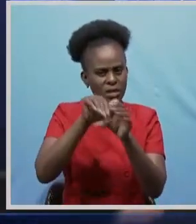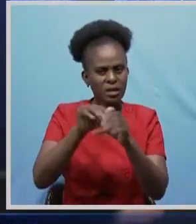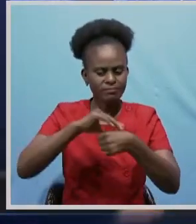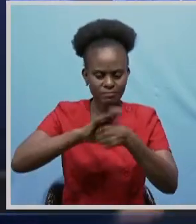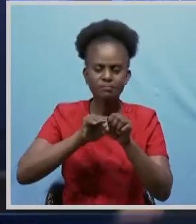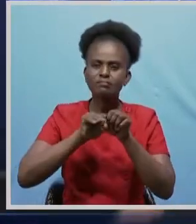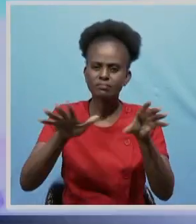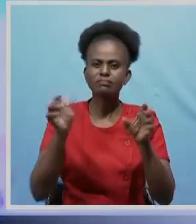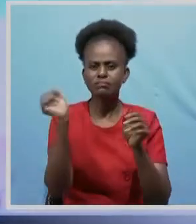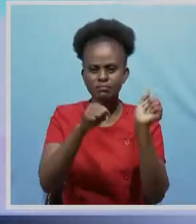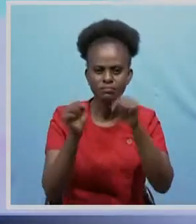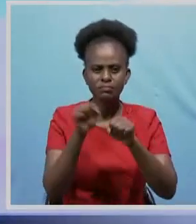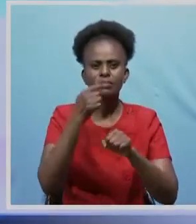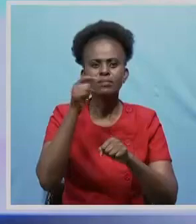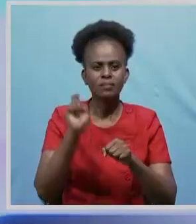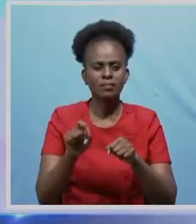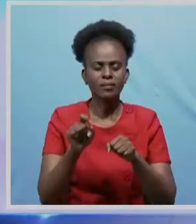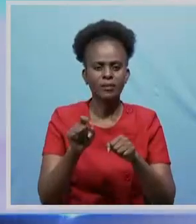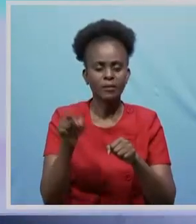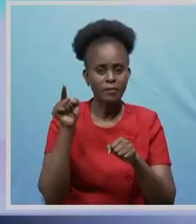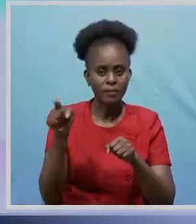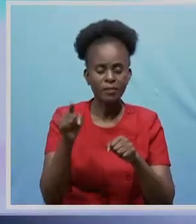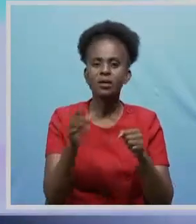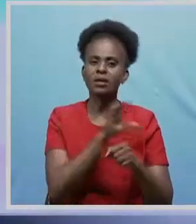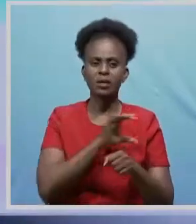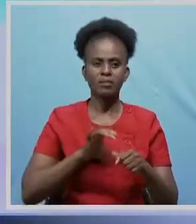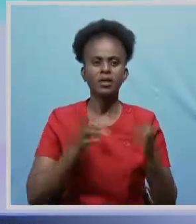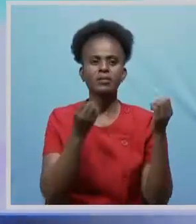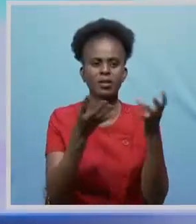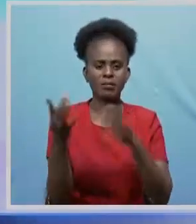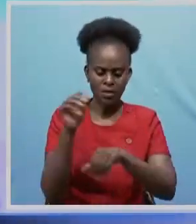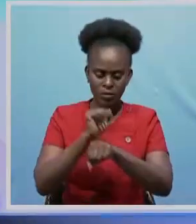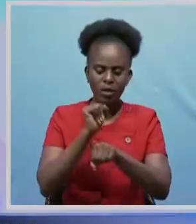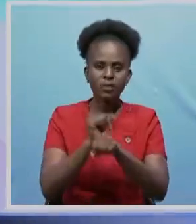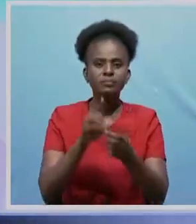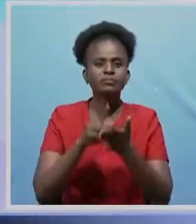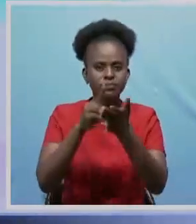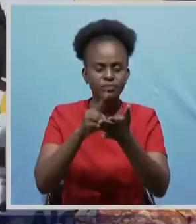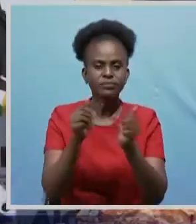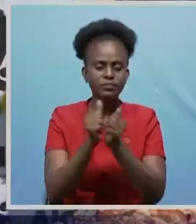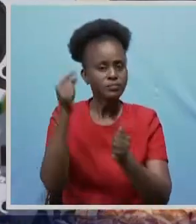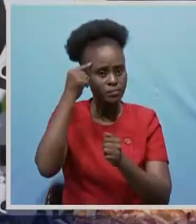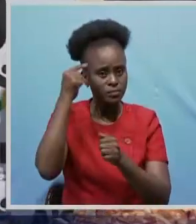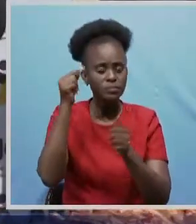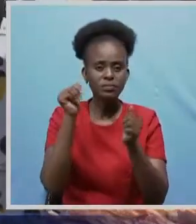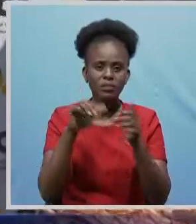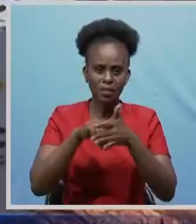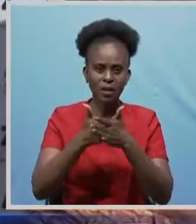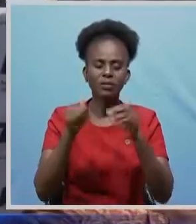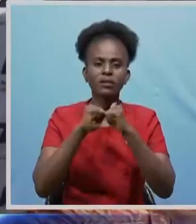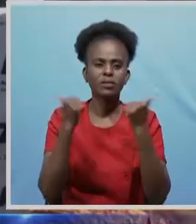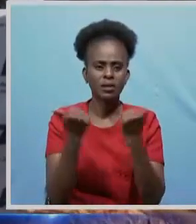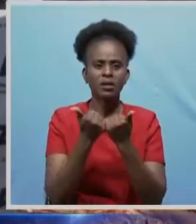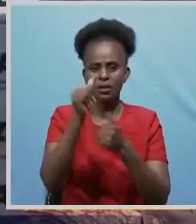against the coronavirus. Most stakeholders have continued partnering with government in the COVID-19 fight with the Association